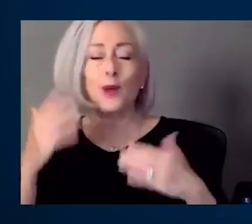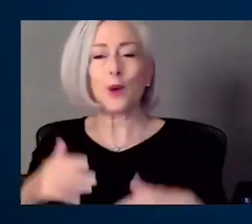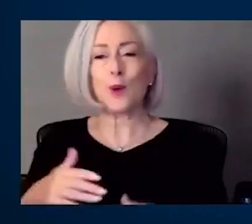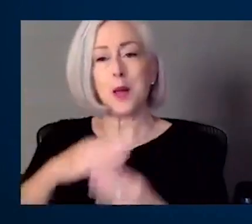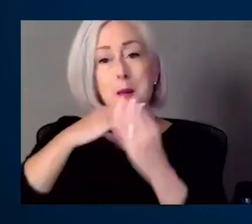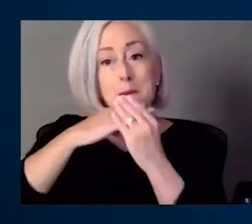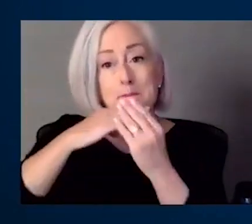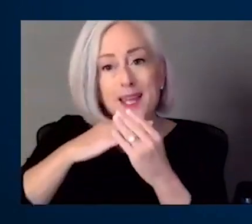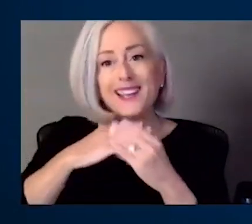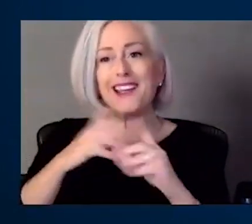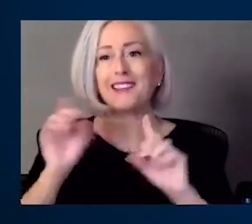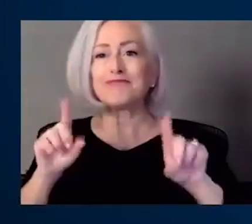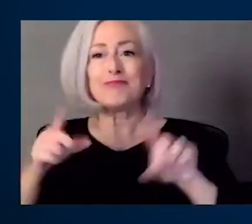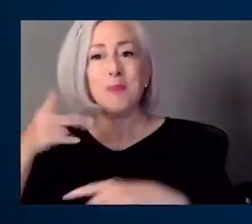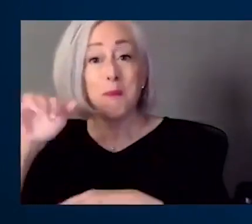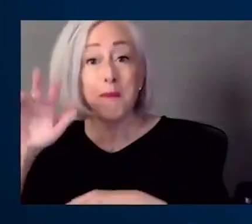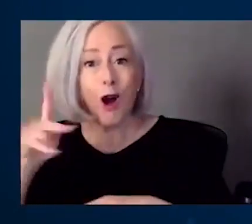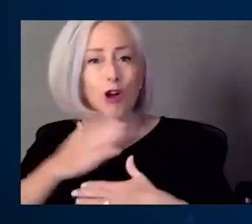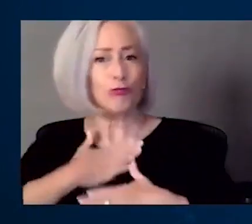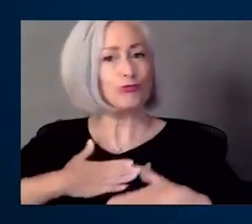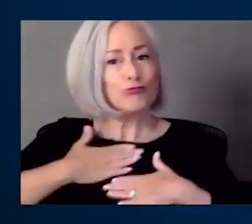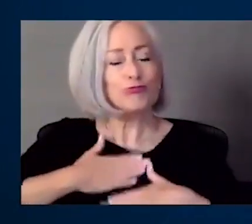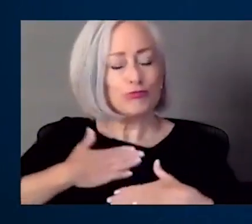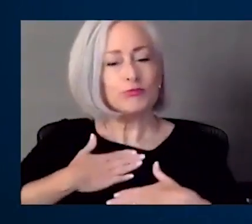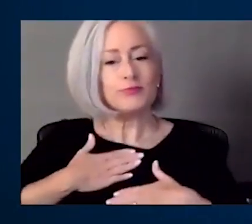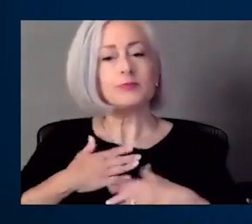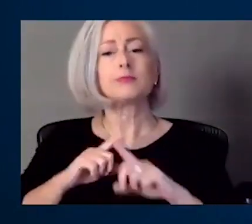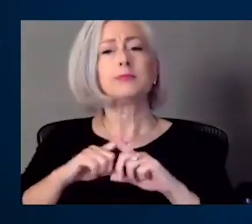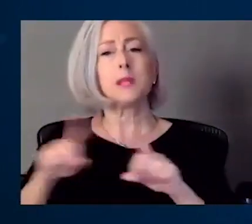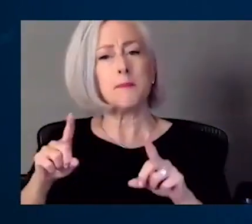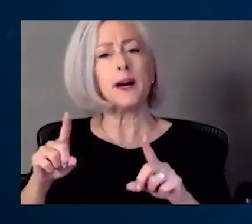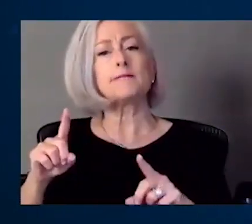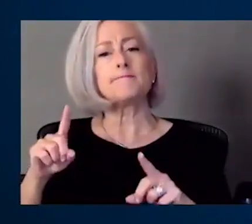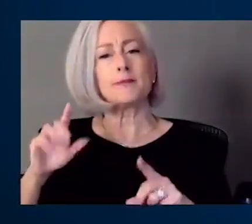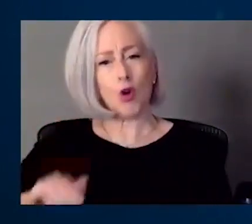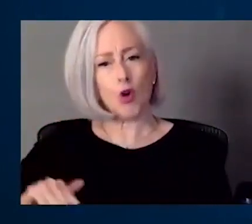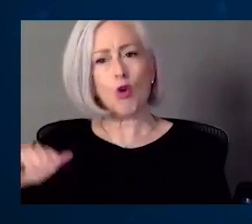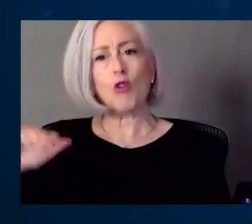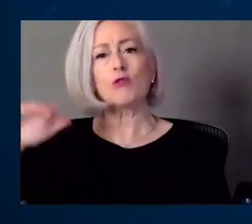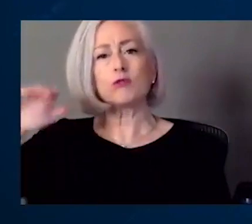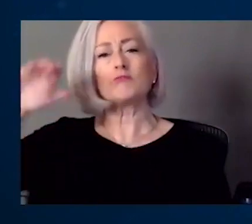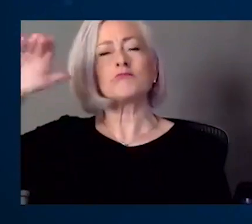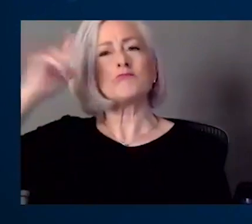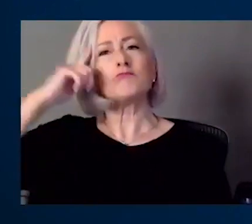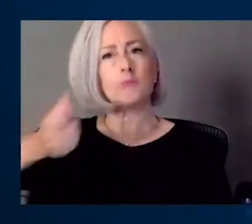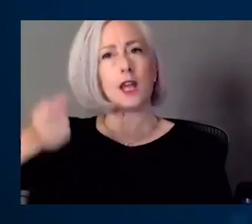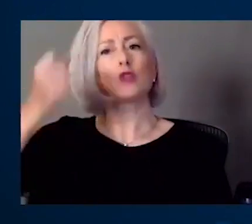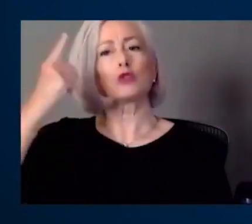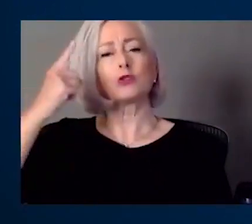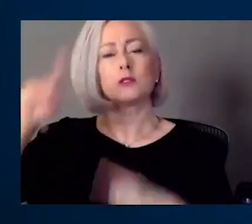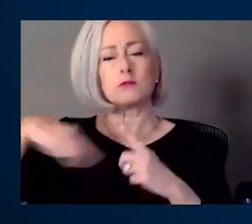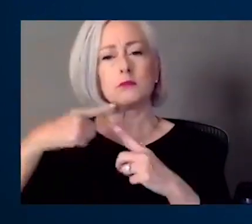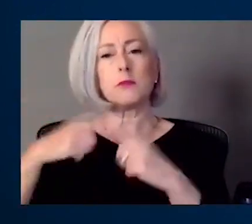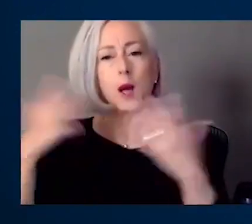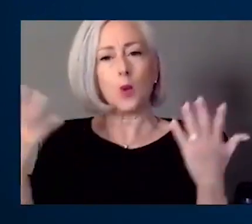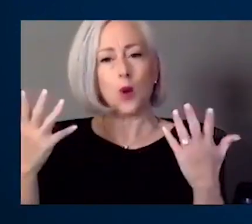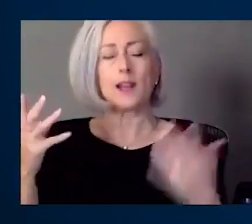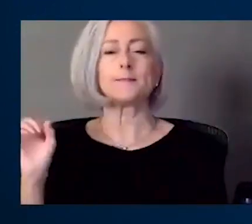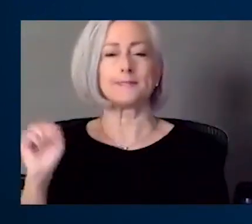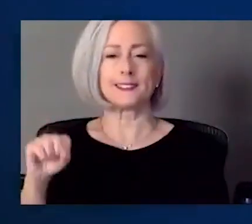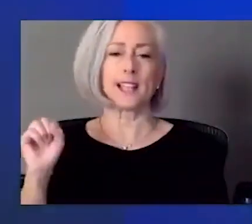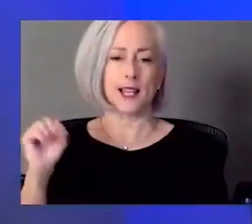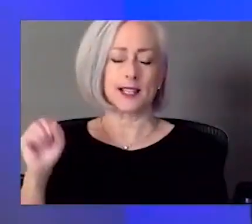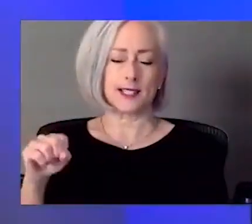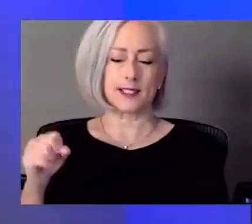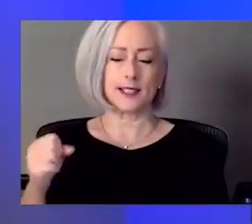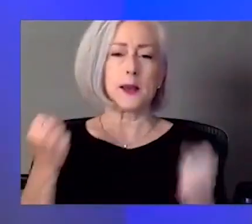You know, and so, but as I got older, I understood what it was about. And yeah, we have. And there are a number of things that